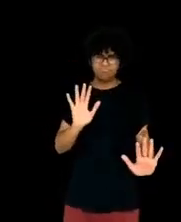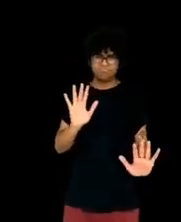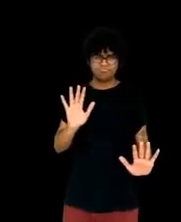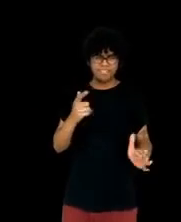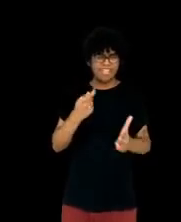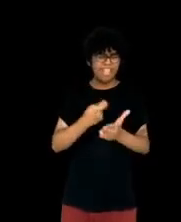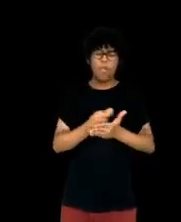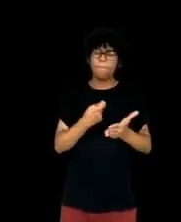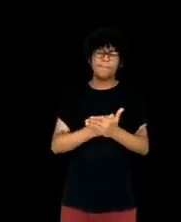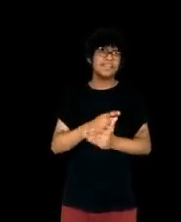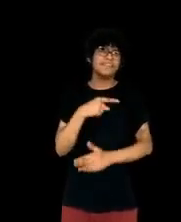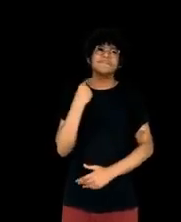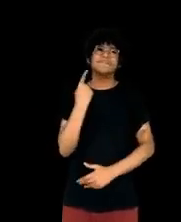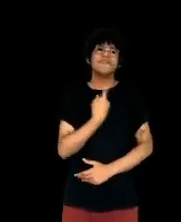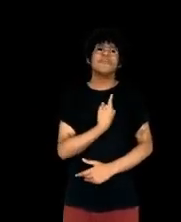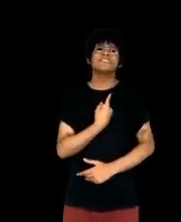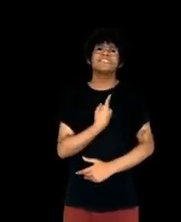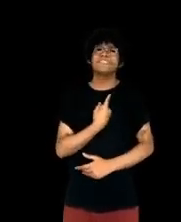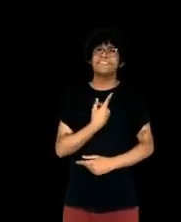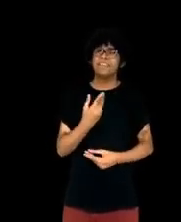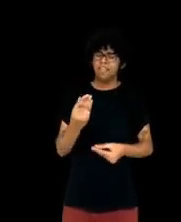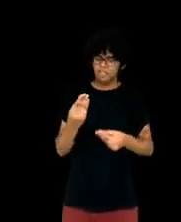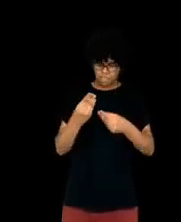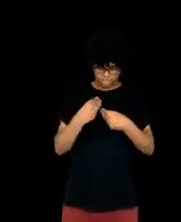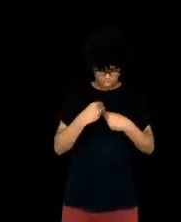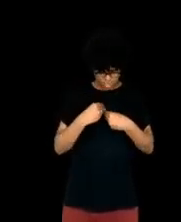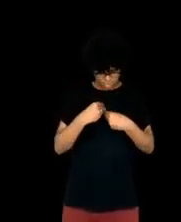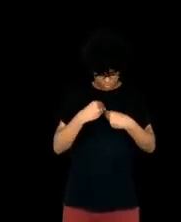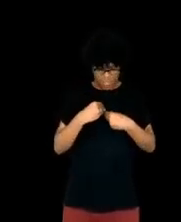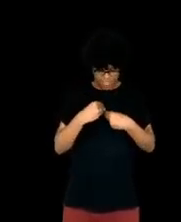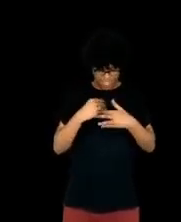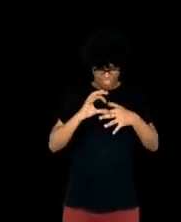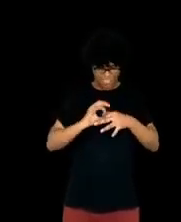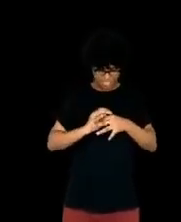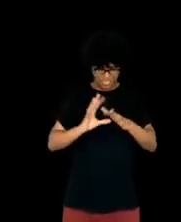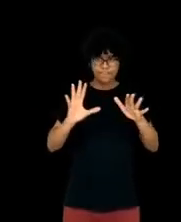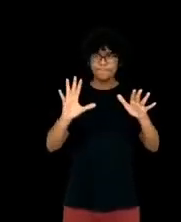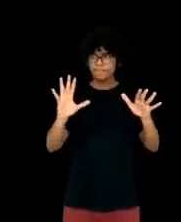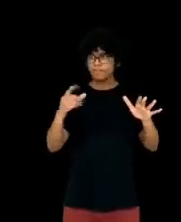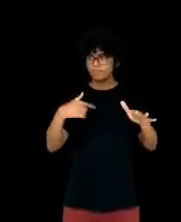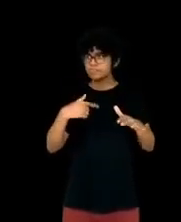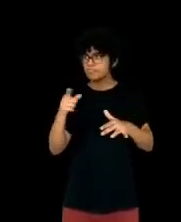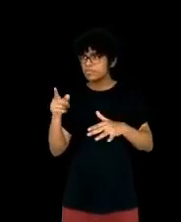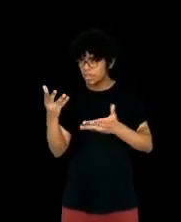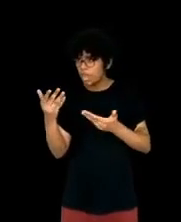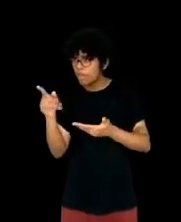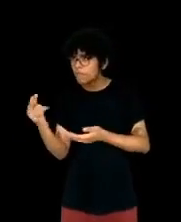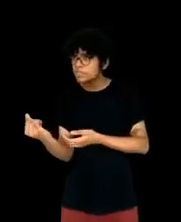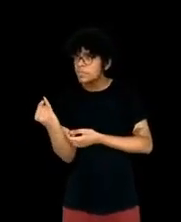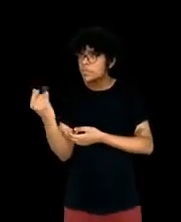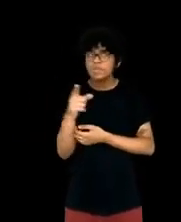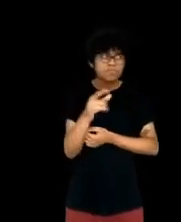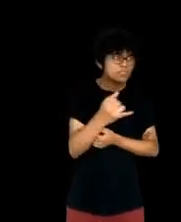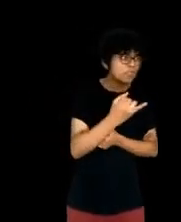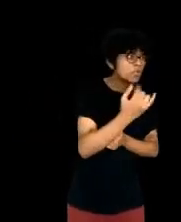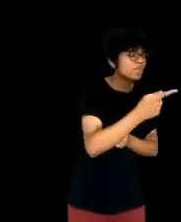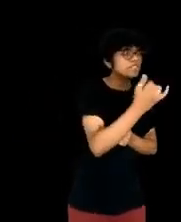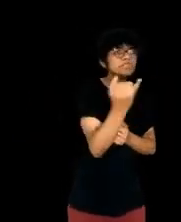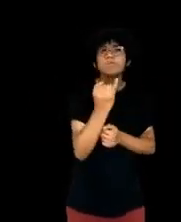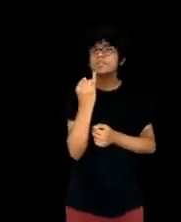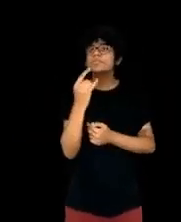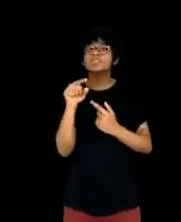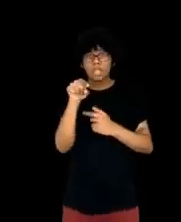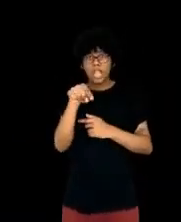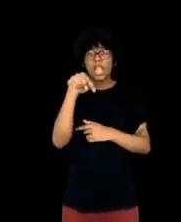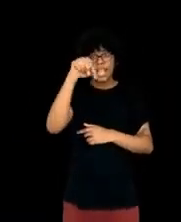And, you know, I hope that out of events like these, we find a path that we